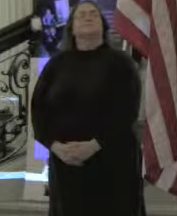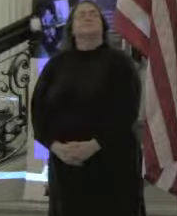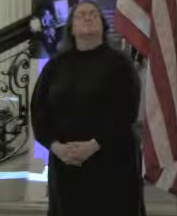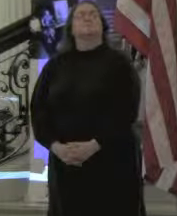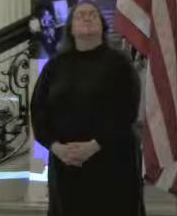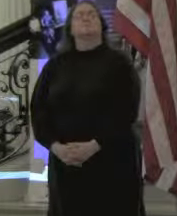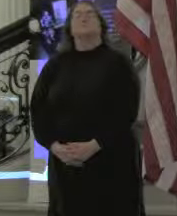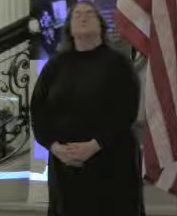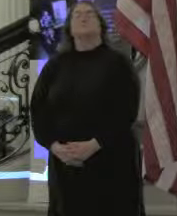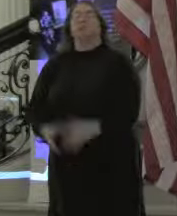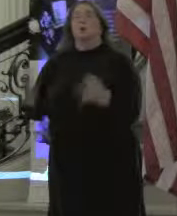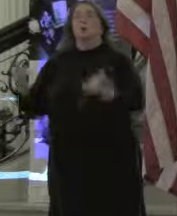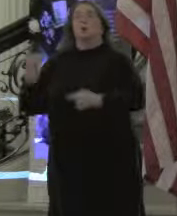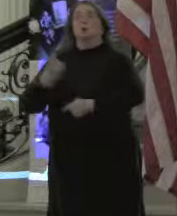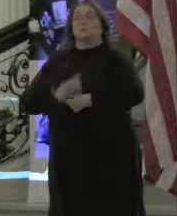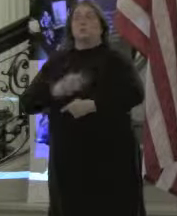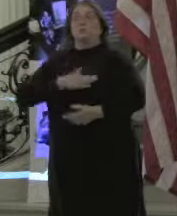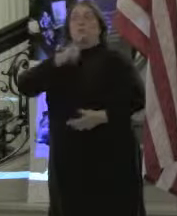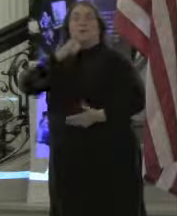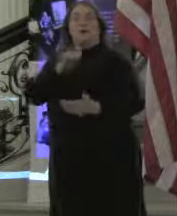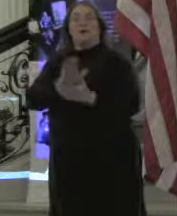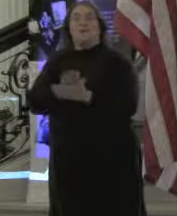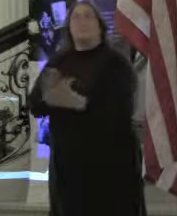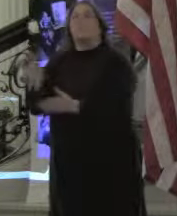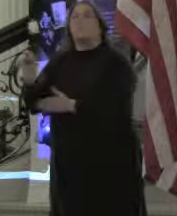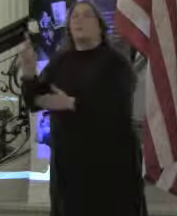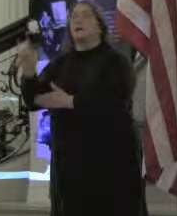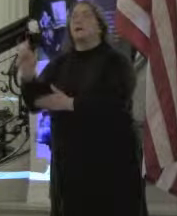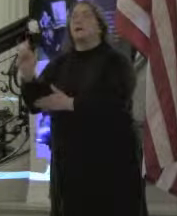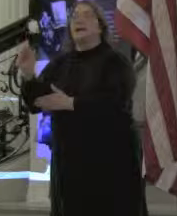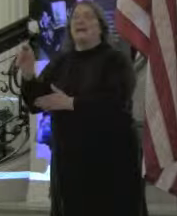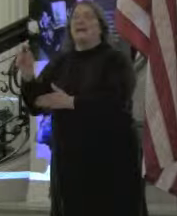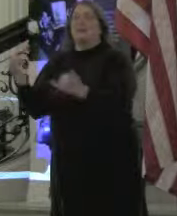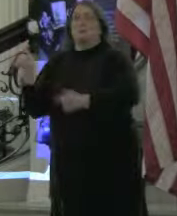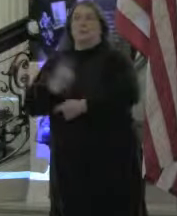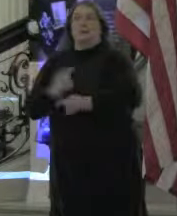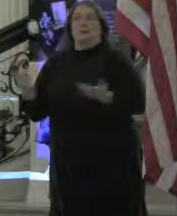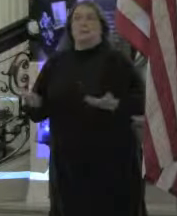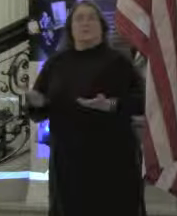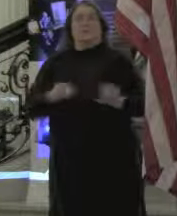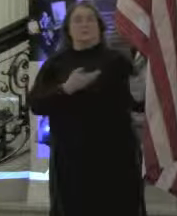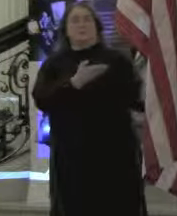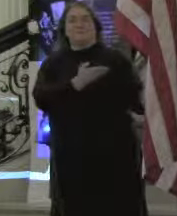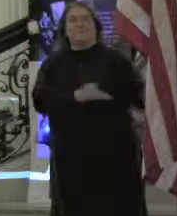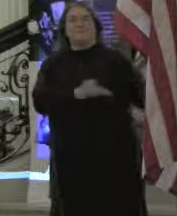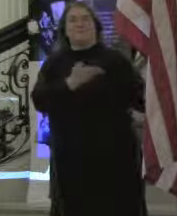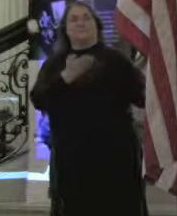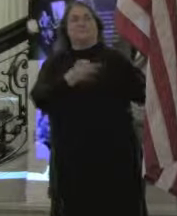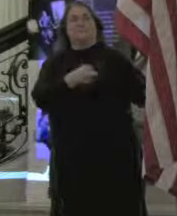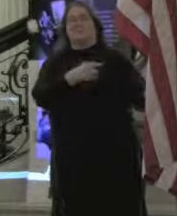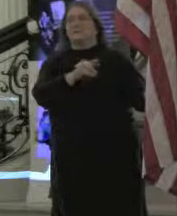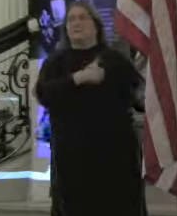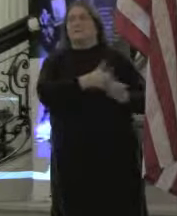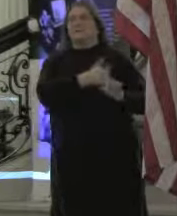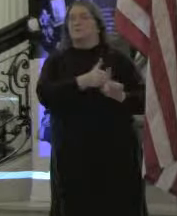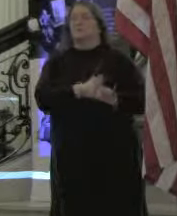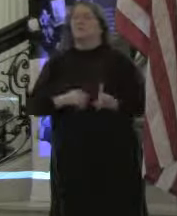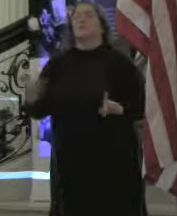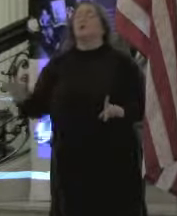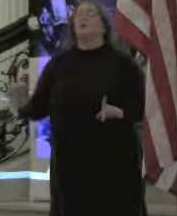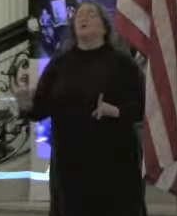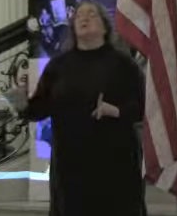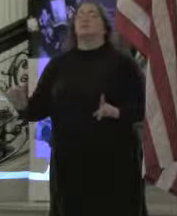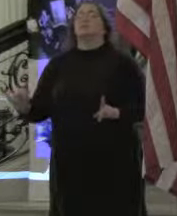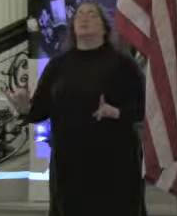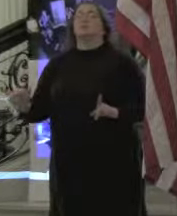I'm joined here today with my wife, Mary Ann, who is also started